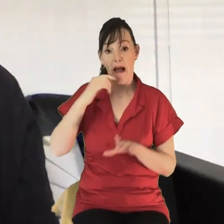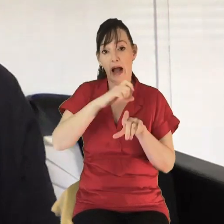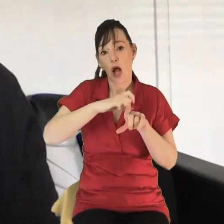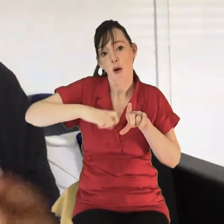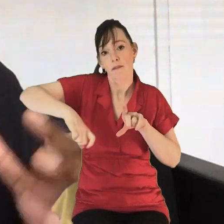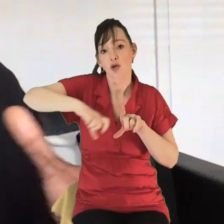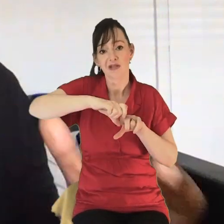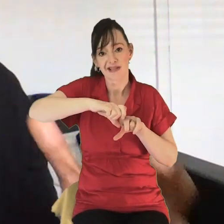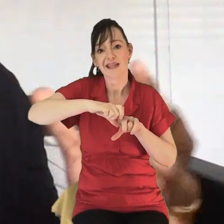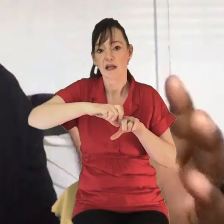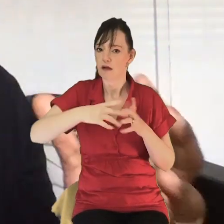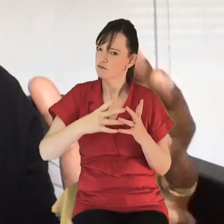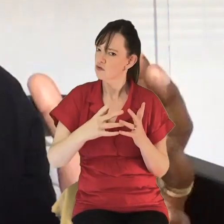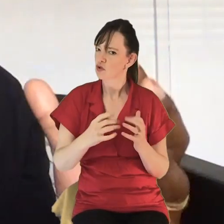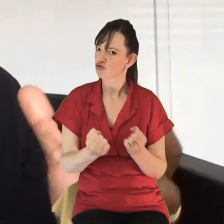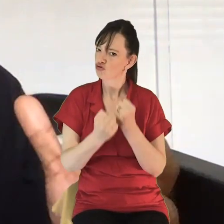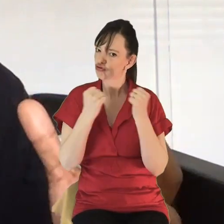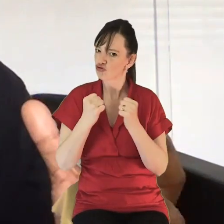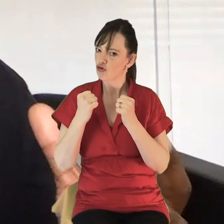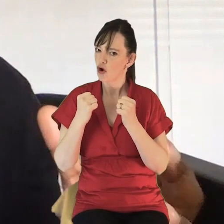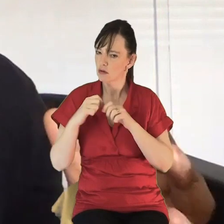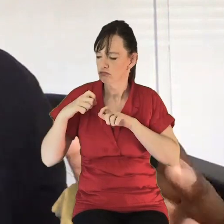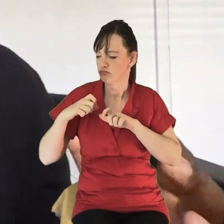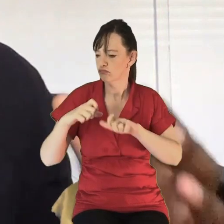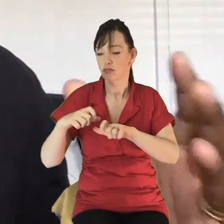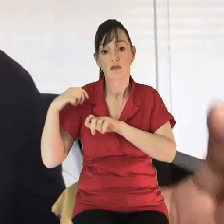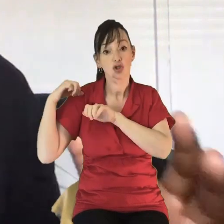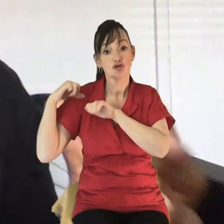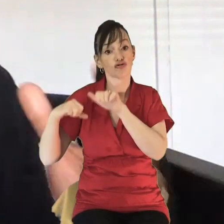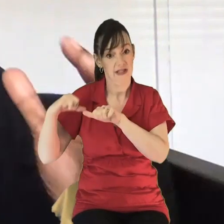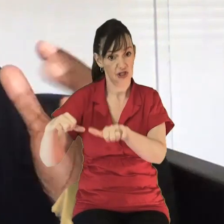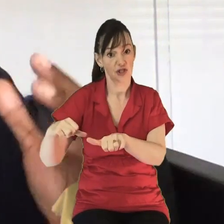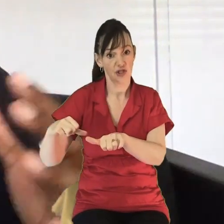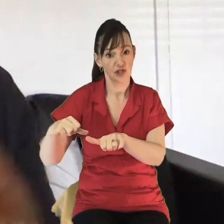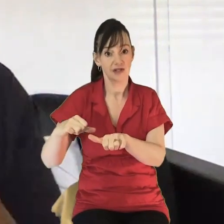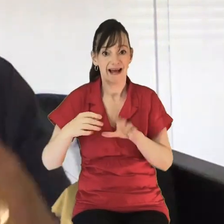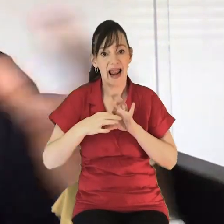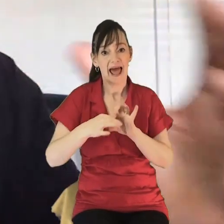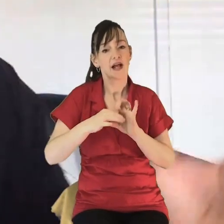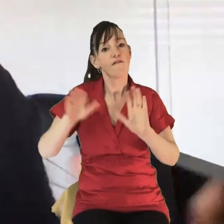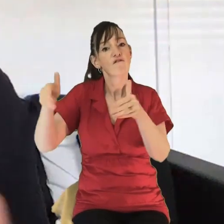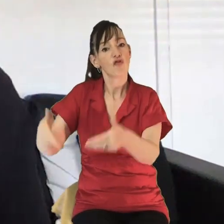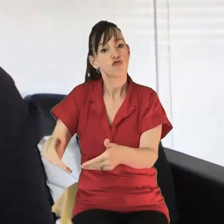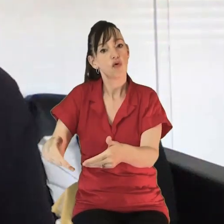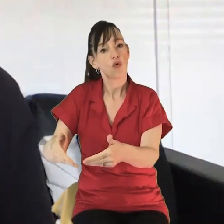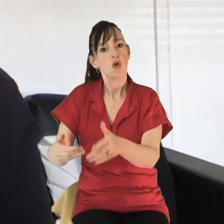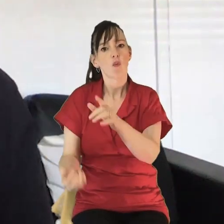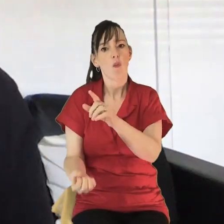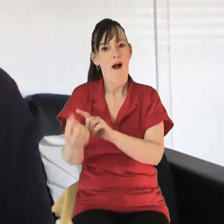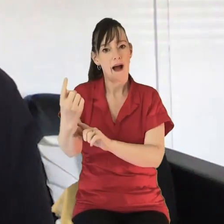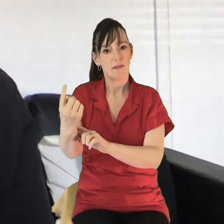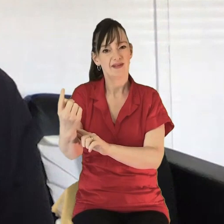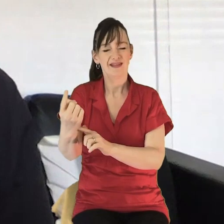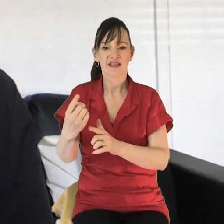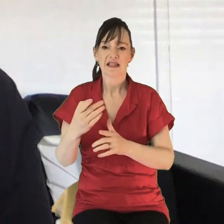strong customs and traditions as it relates to funerals and what happens in a time of bereavement.